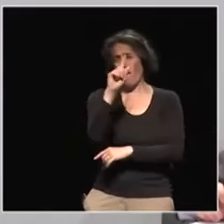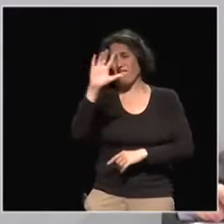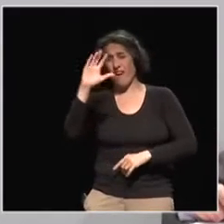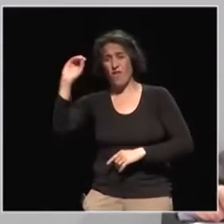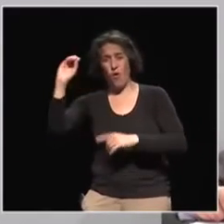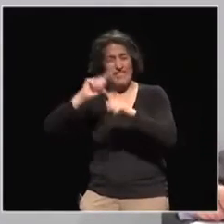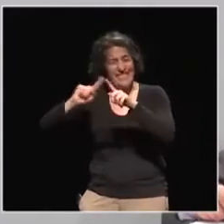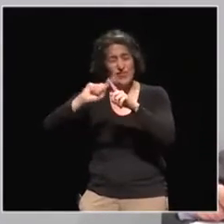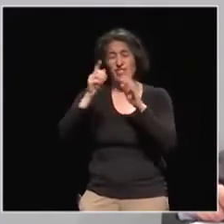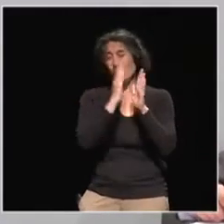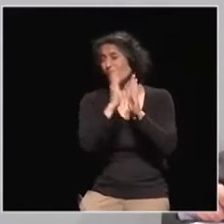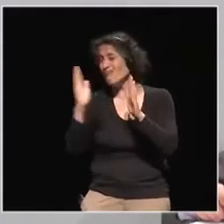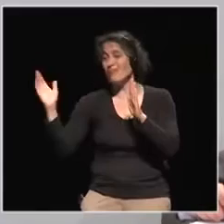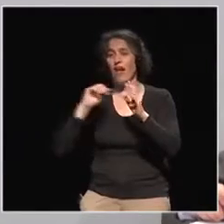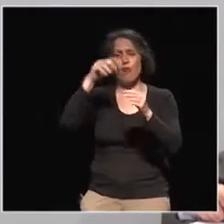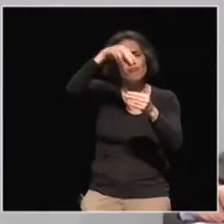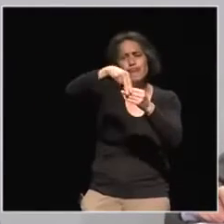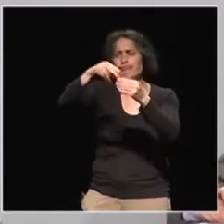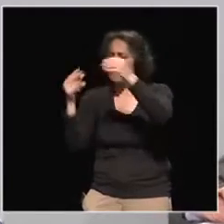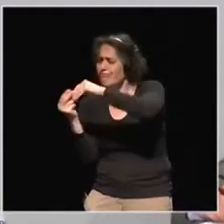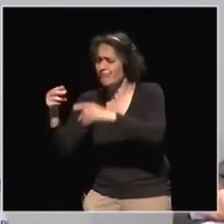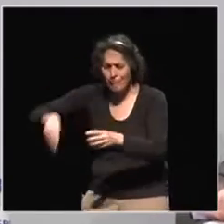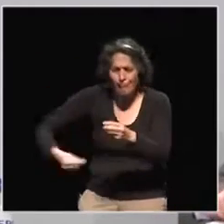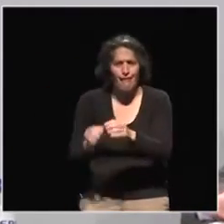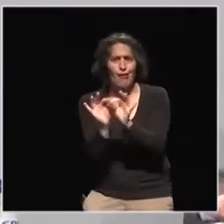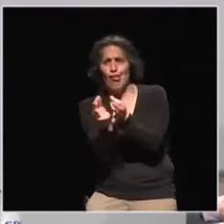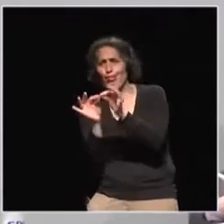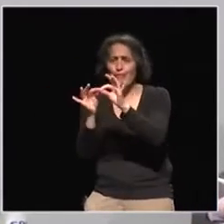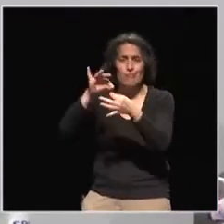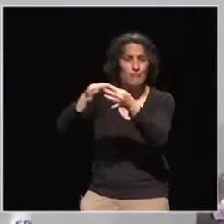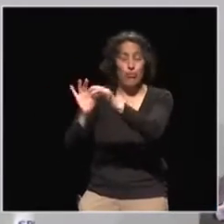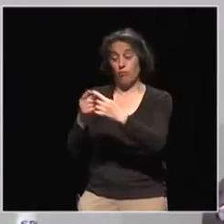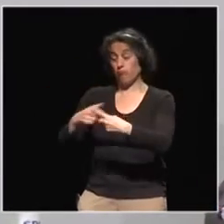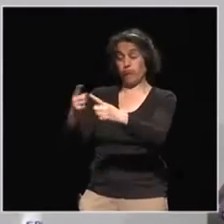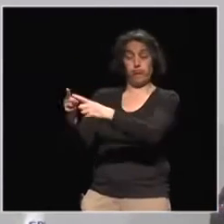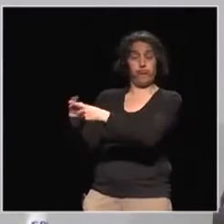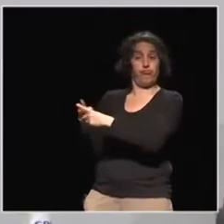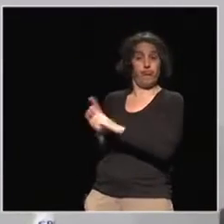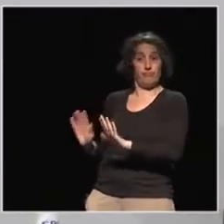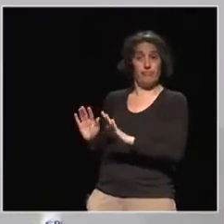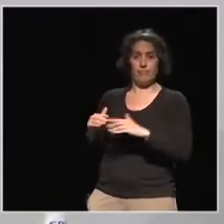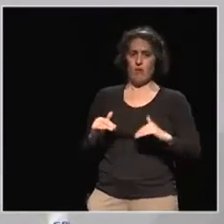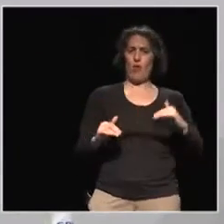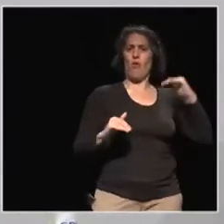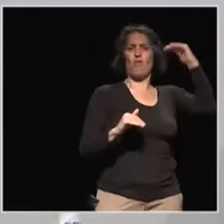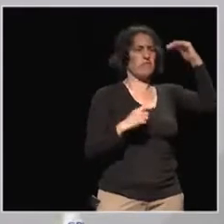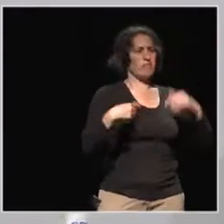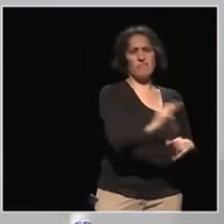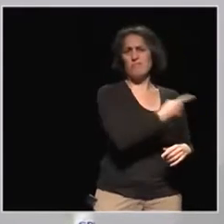about waking up people, but to promote curiosity is